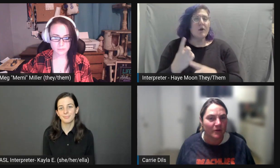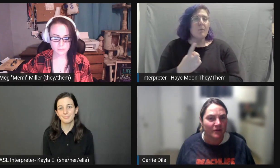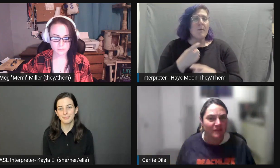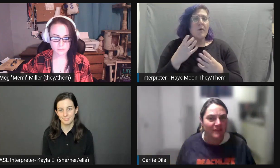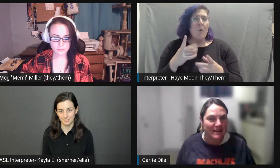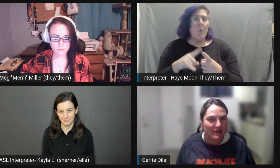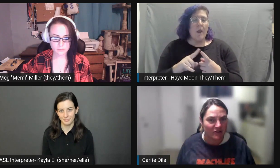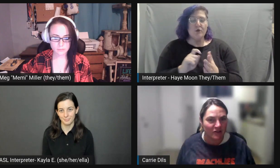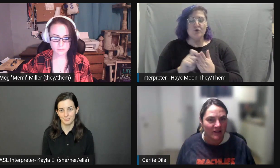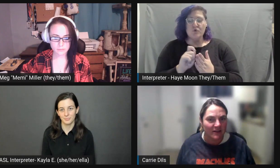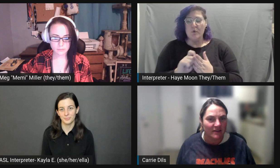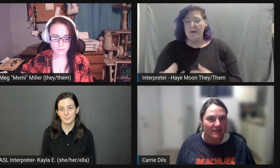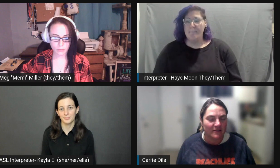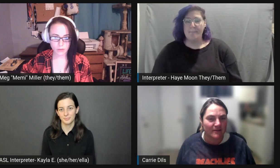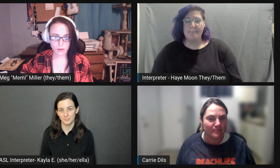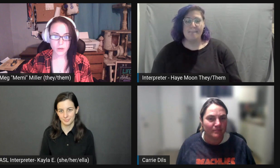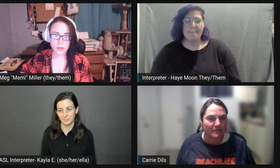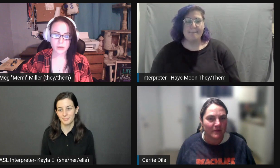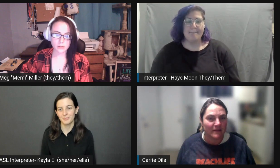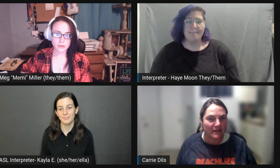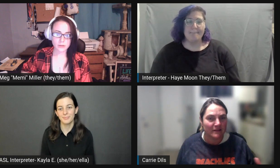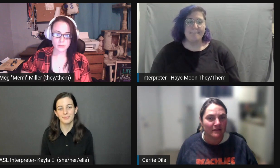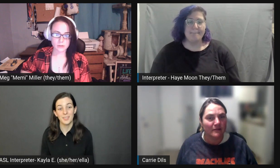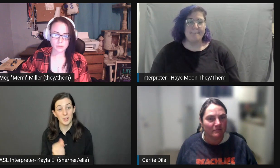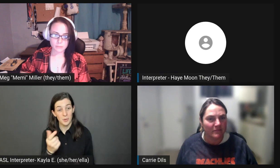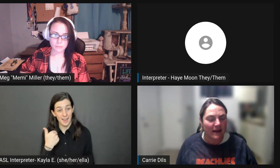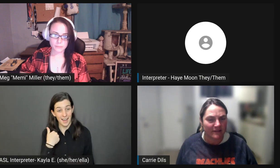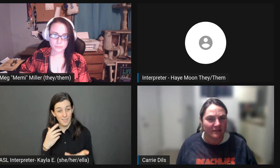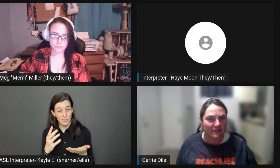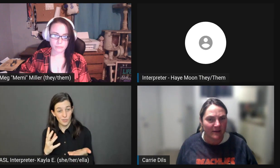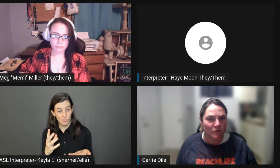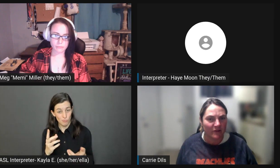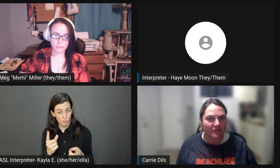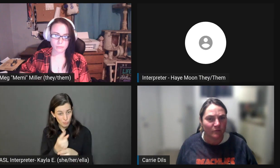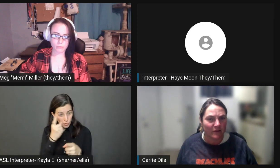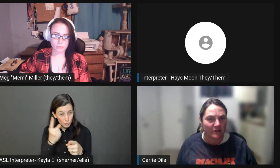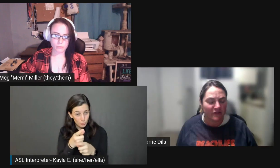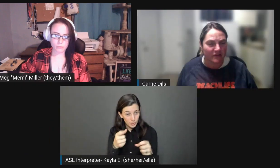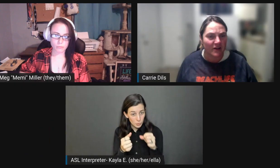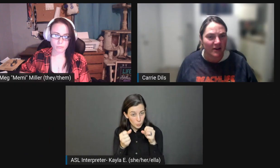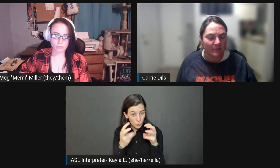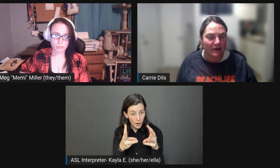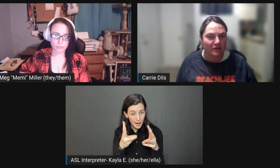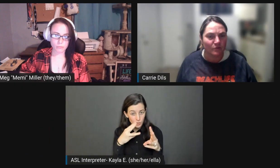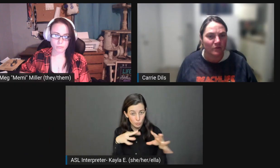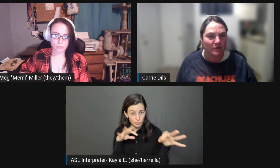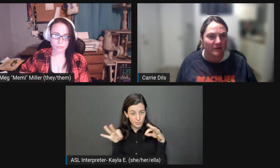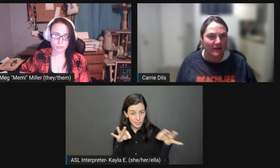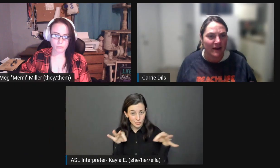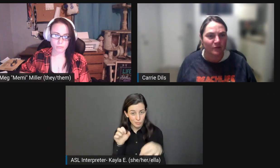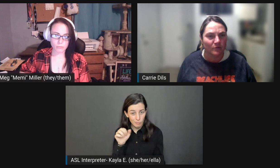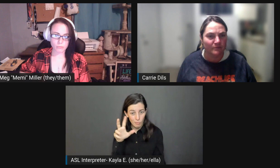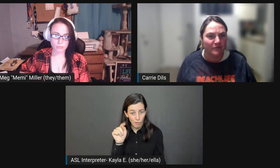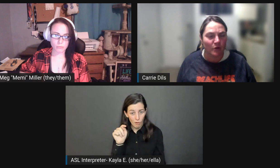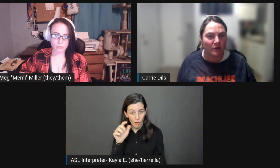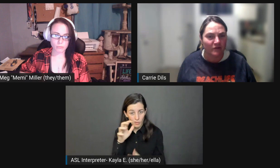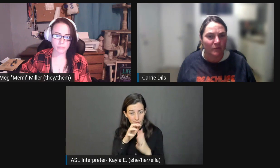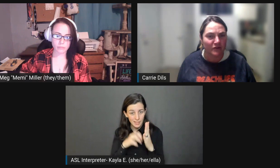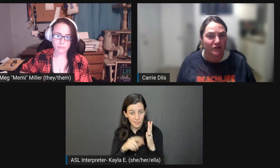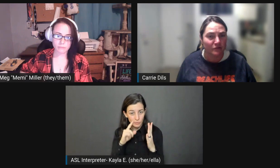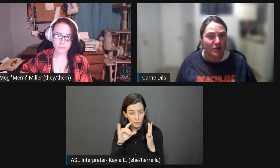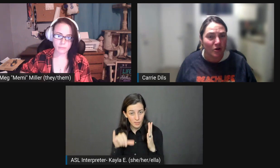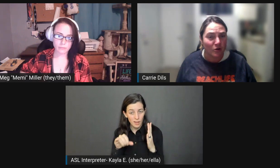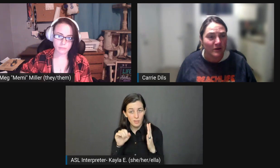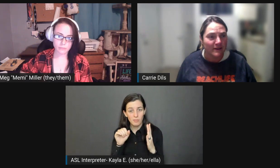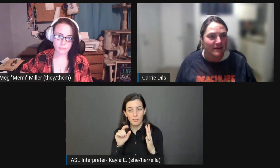for a person's image? And then asking the same question, whether it's a stock image or an actual photo of